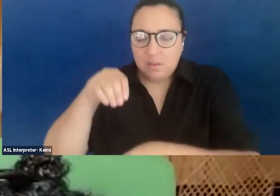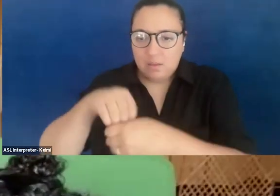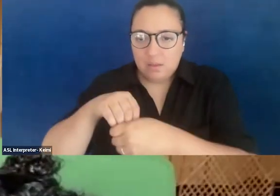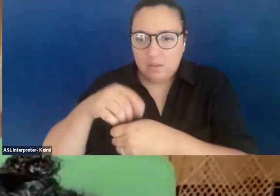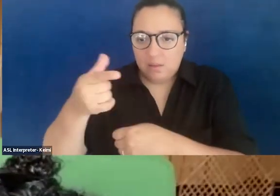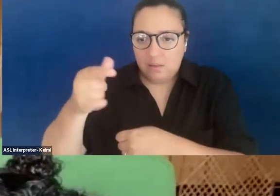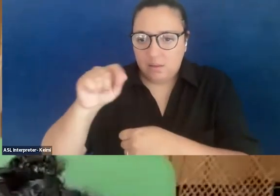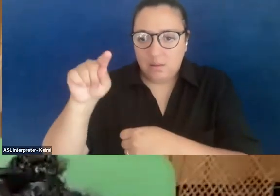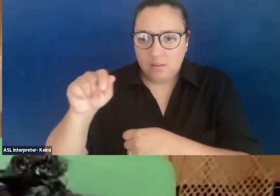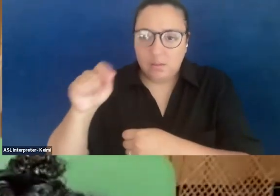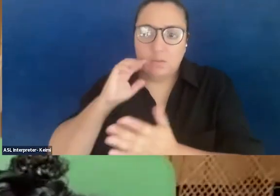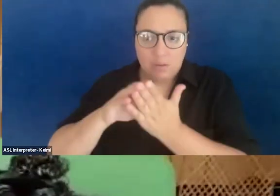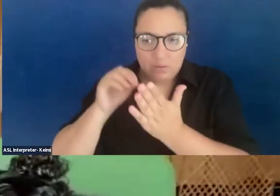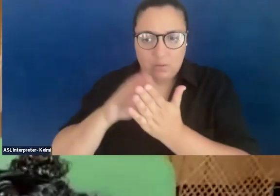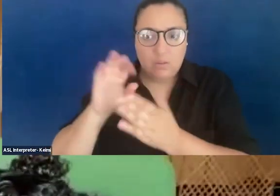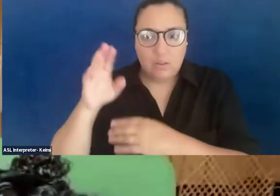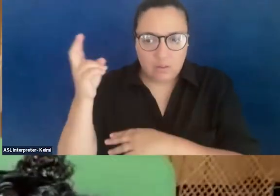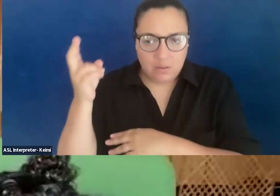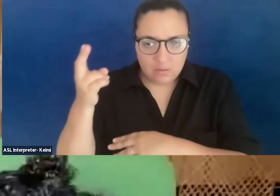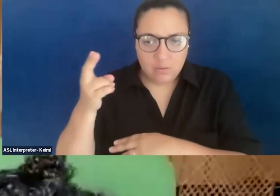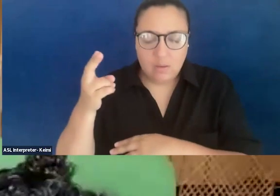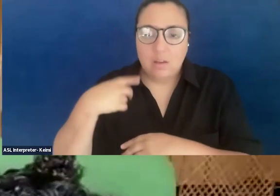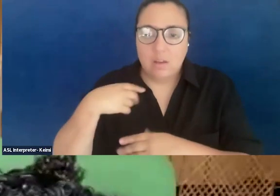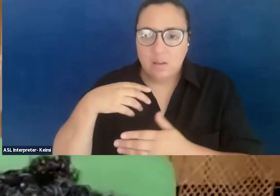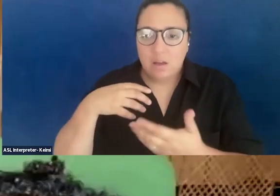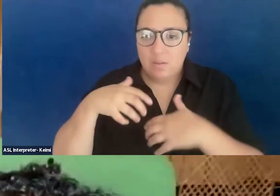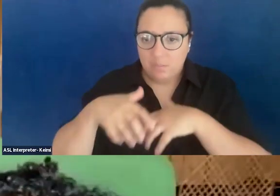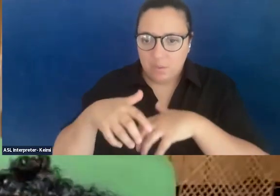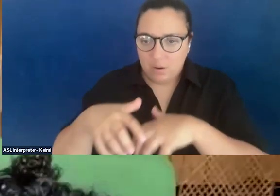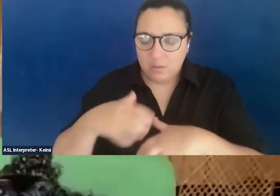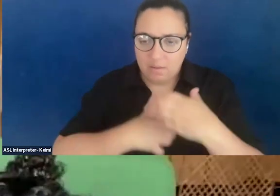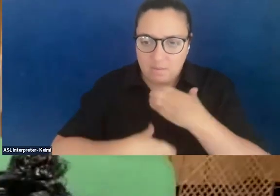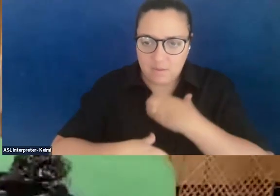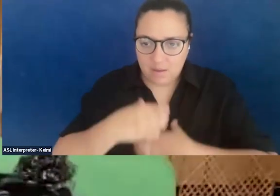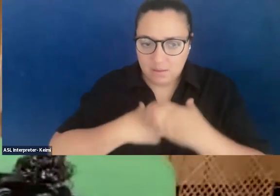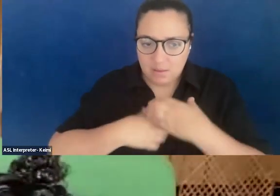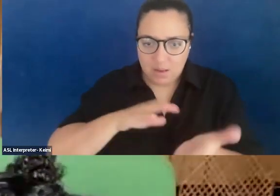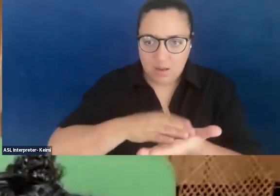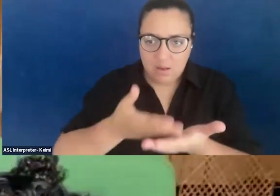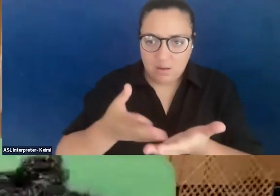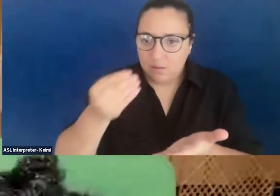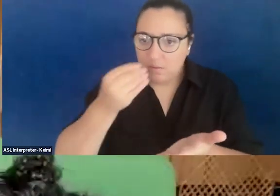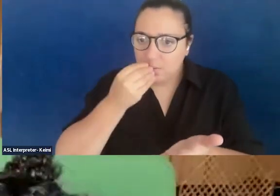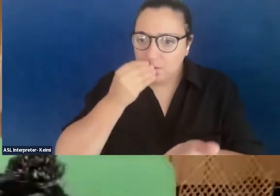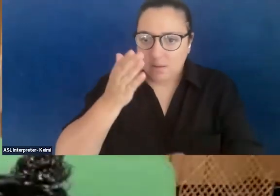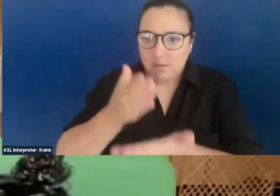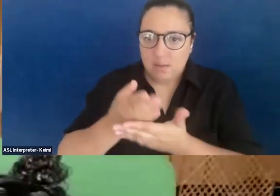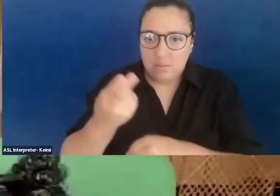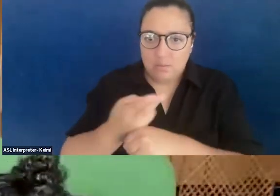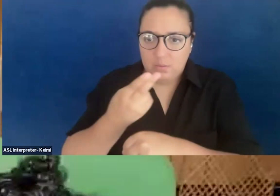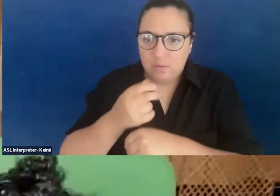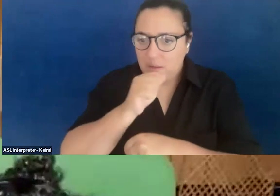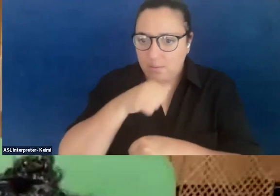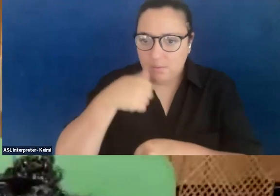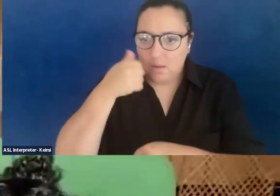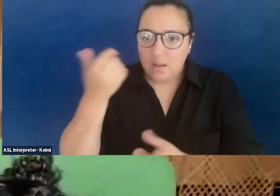of the Palestinian people. I've marched. I fasted. I've learned to cook Palestinian soups. I've stopped using Amazon. I closed my Citibank account.